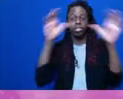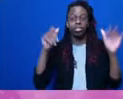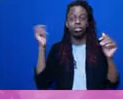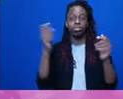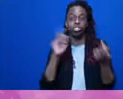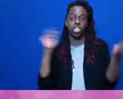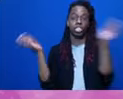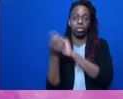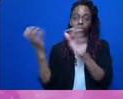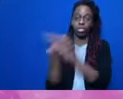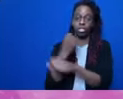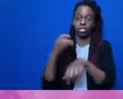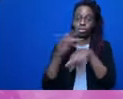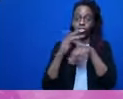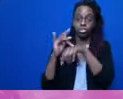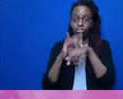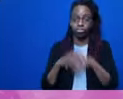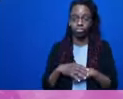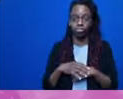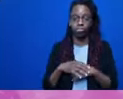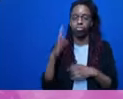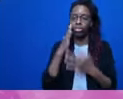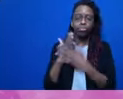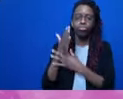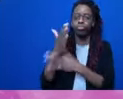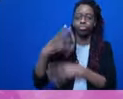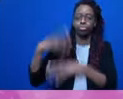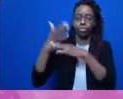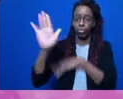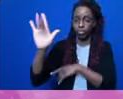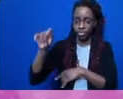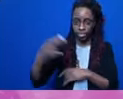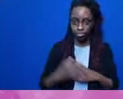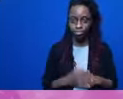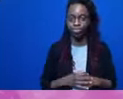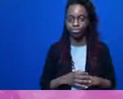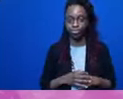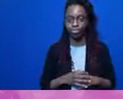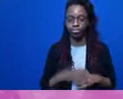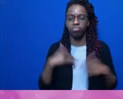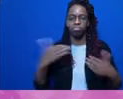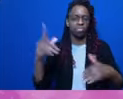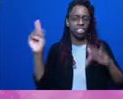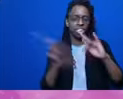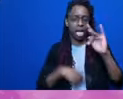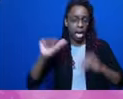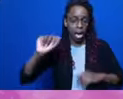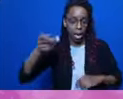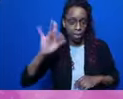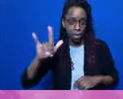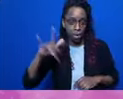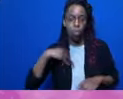April, and we'll be back in May for two sessions on May 13th